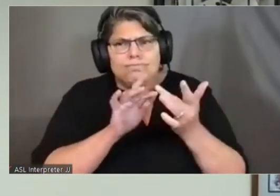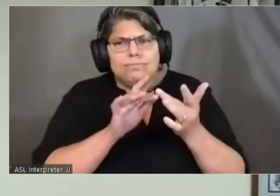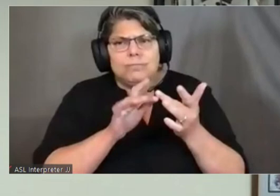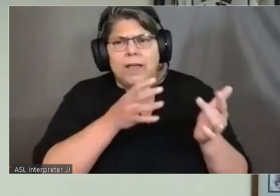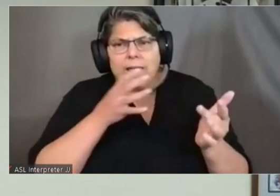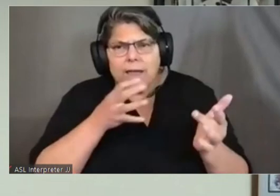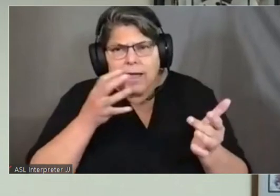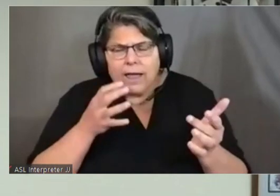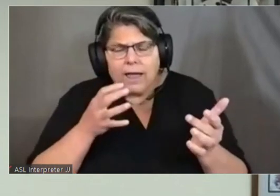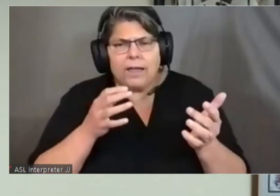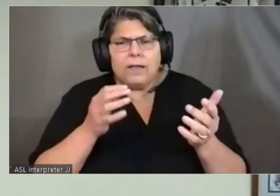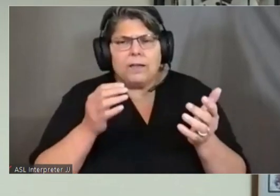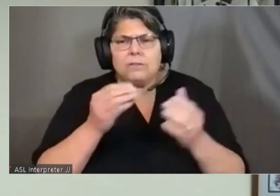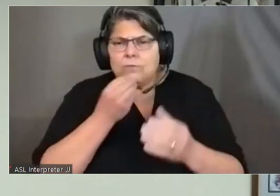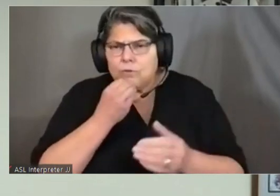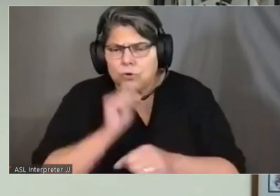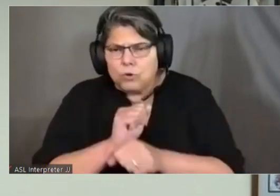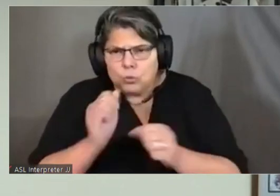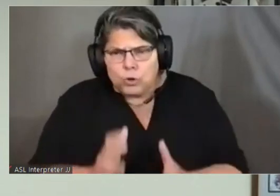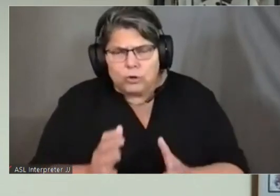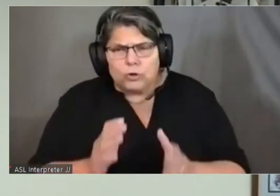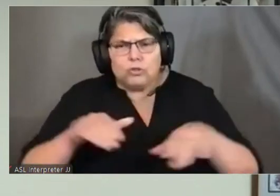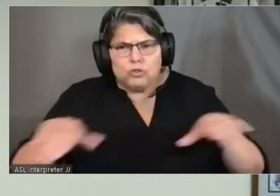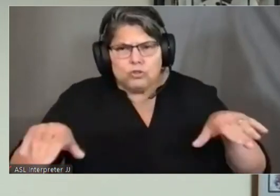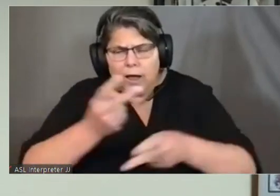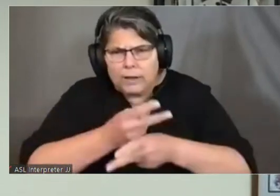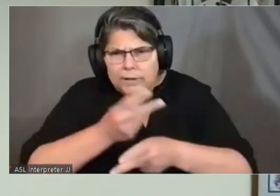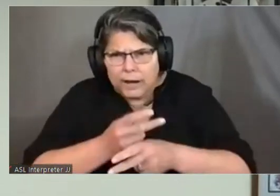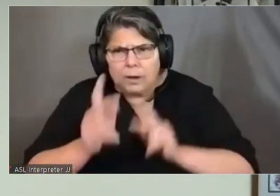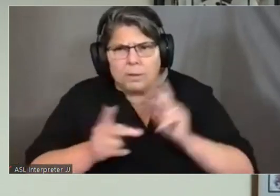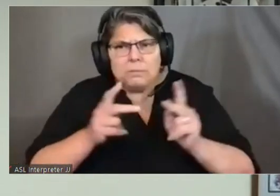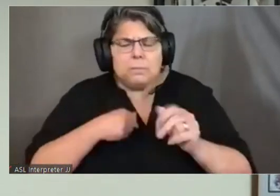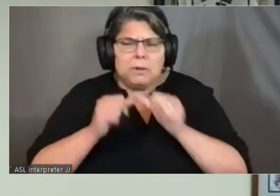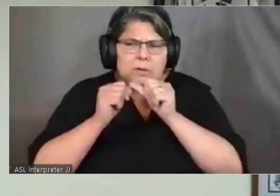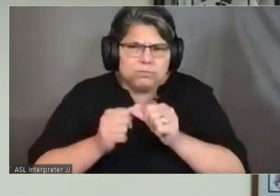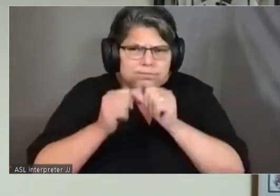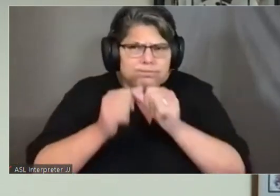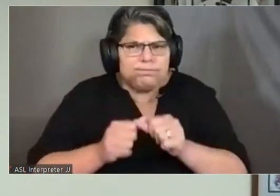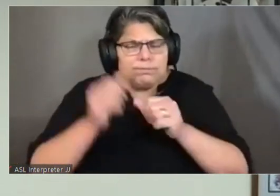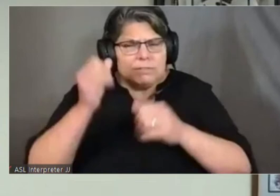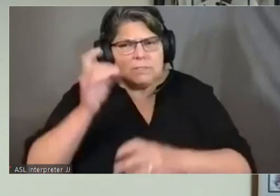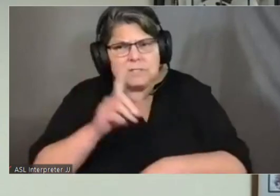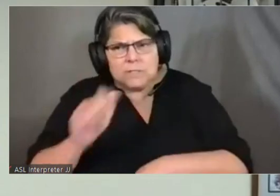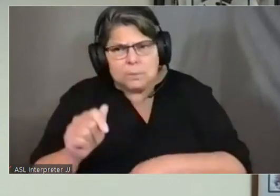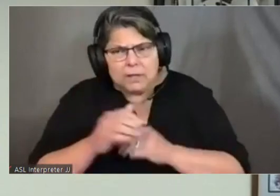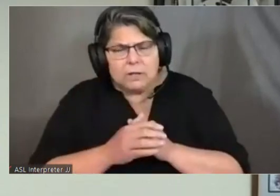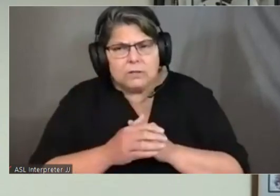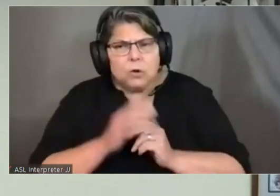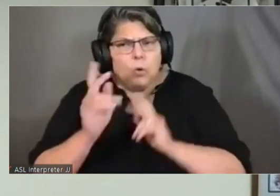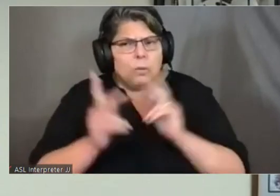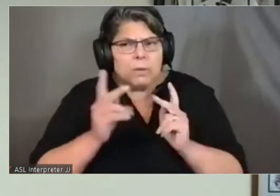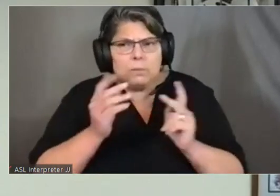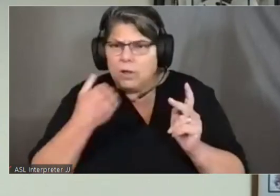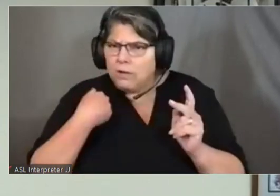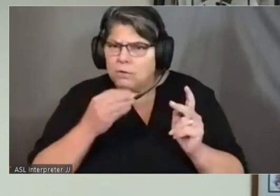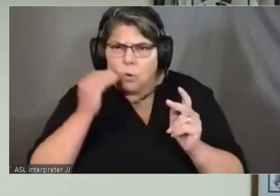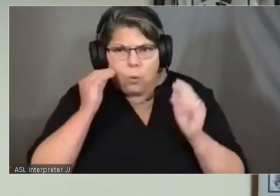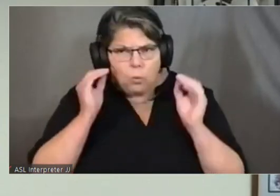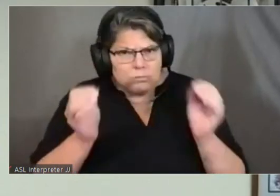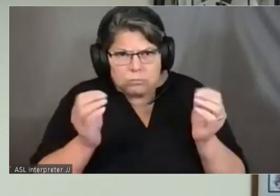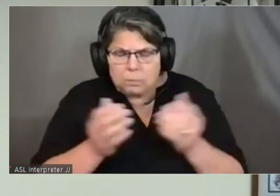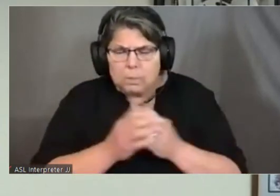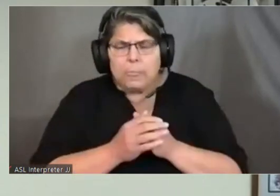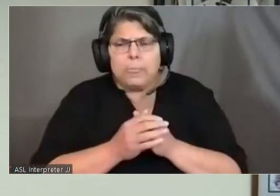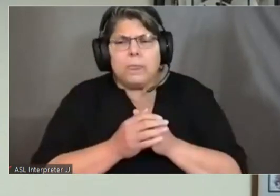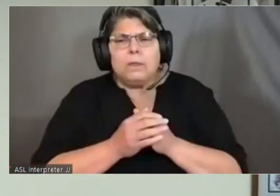care, those with chronic diseases and disabilities, well as homebound and those who are experiencing homelessness. We're